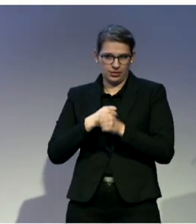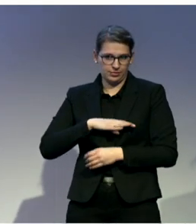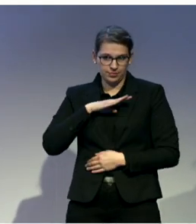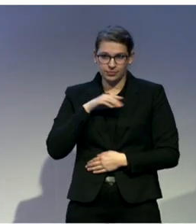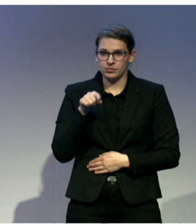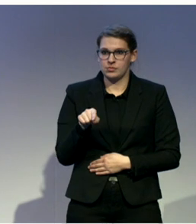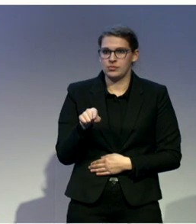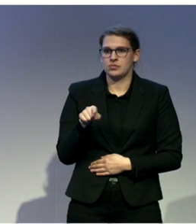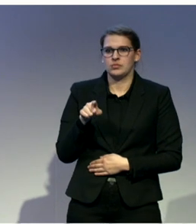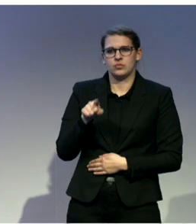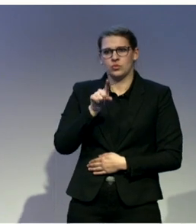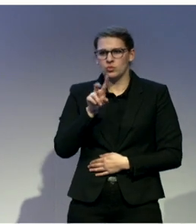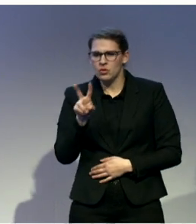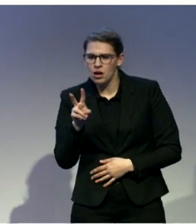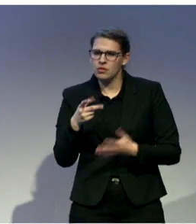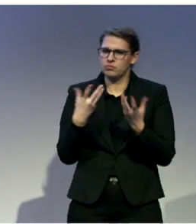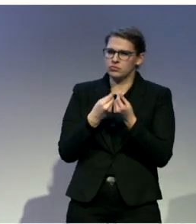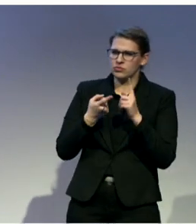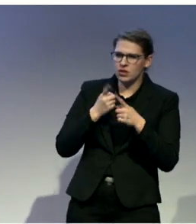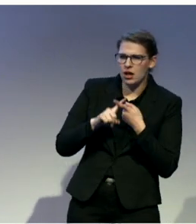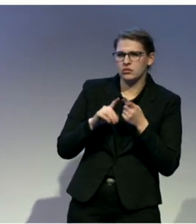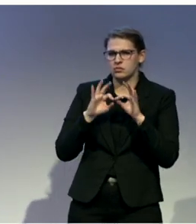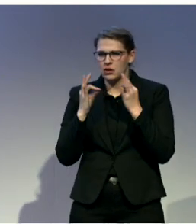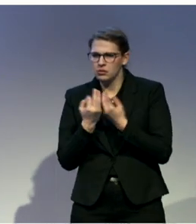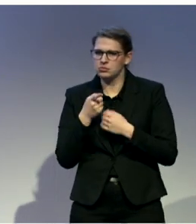families fought for a bilingual school education for him.